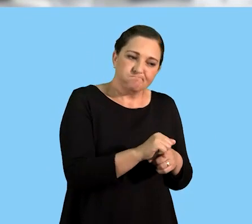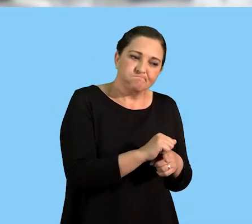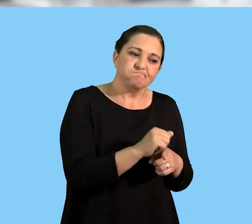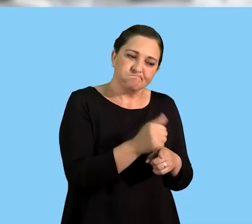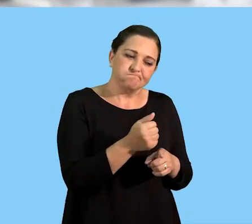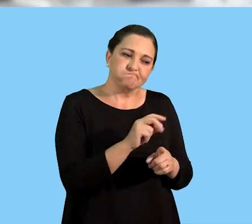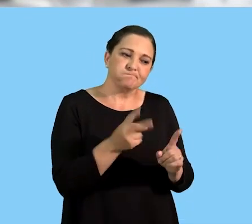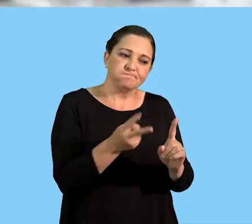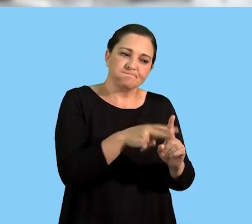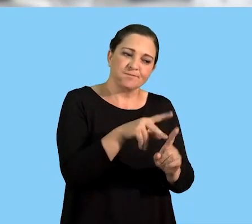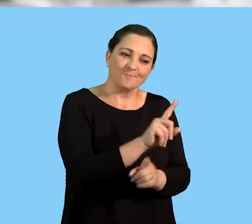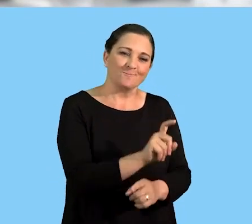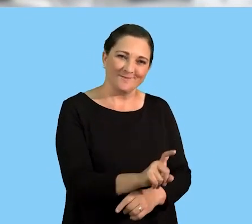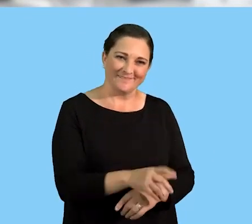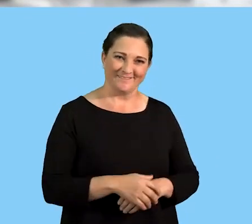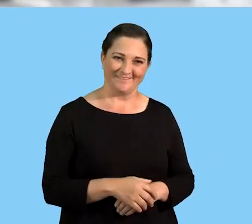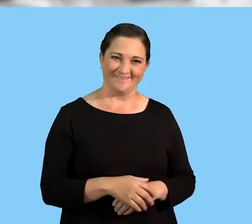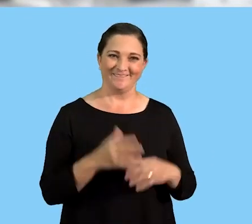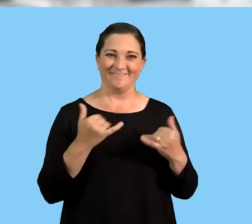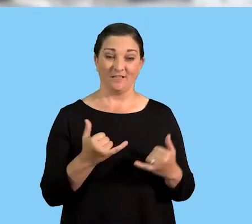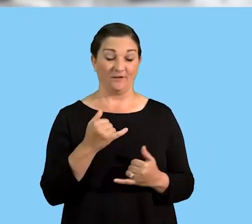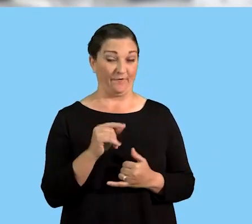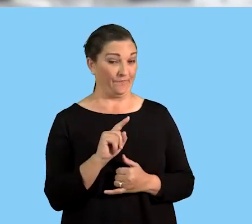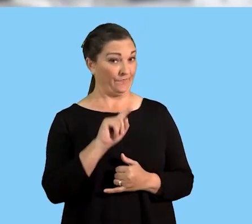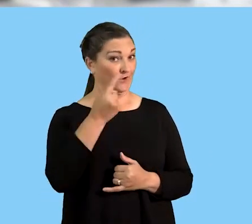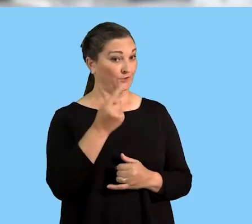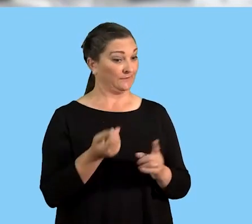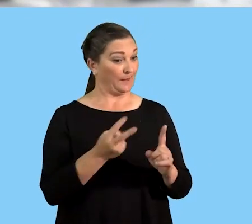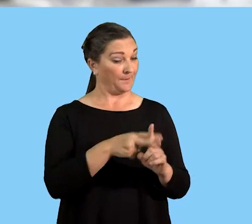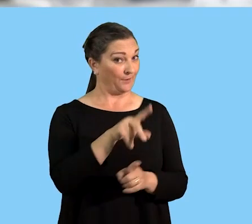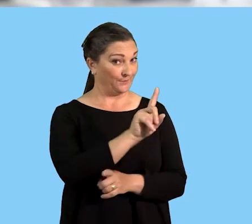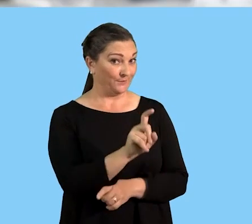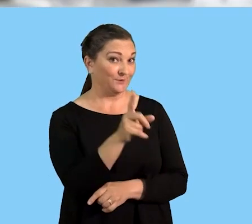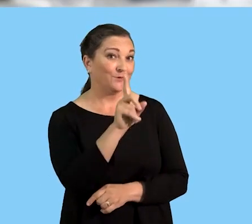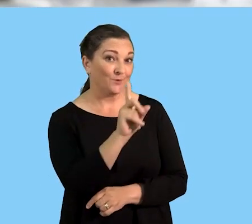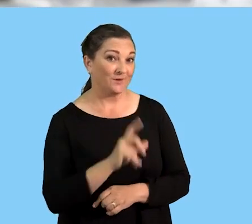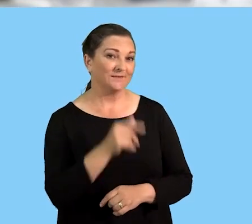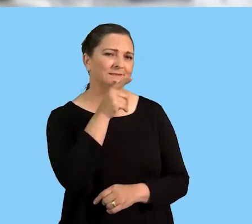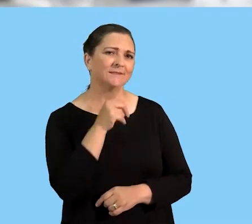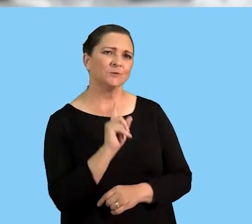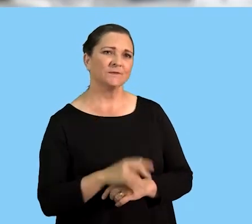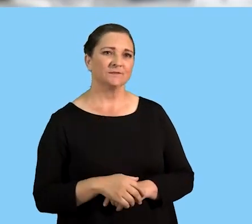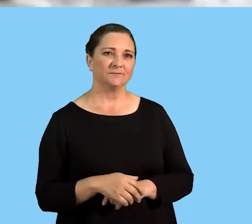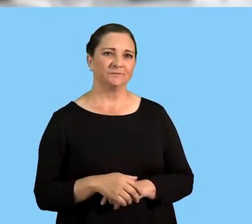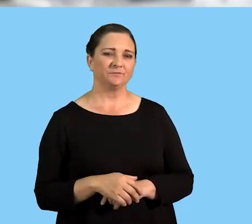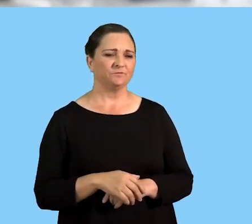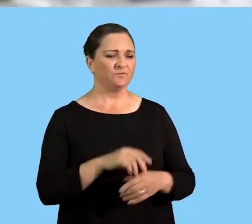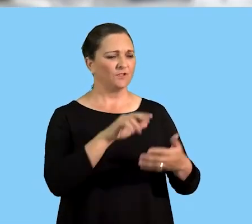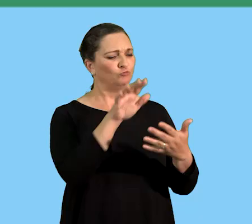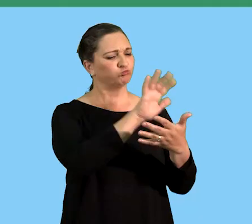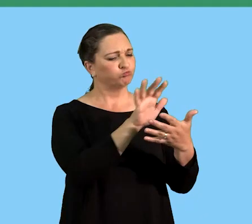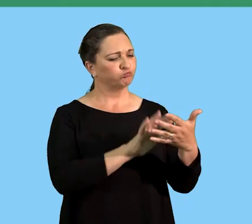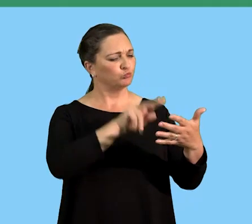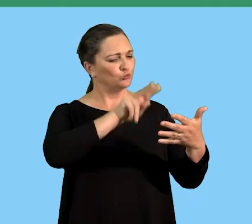as the application questions. Let's get straight to our first application question, which says